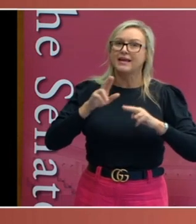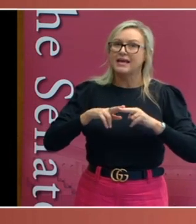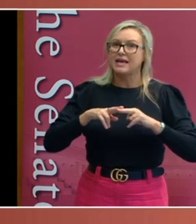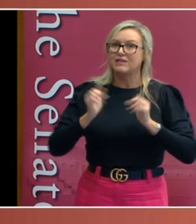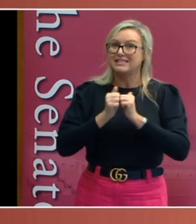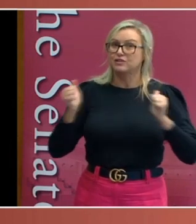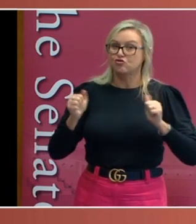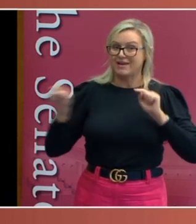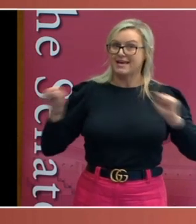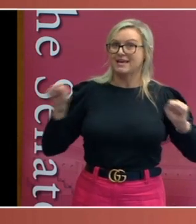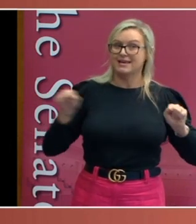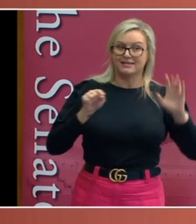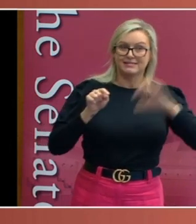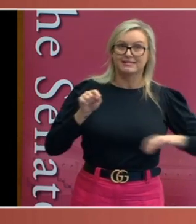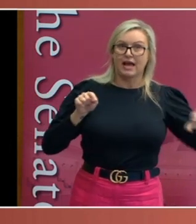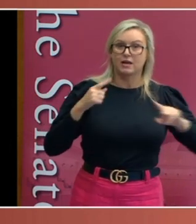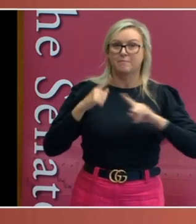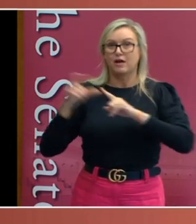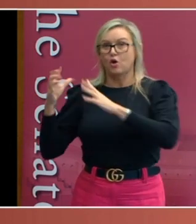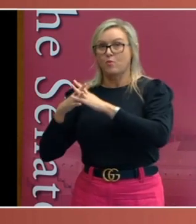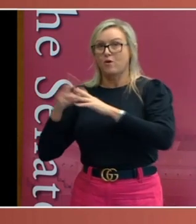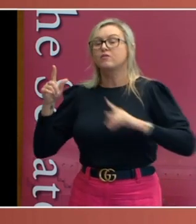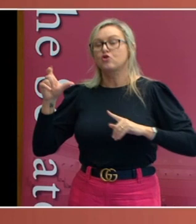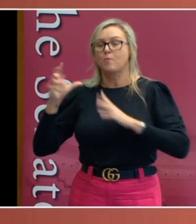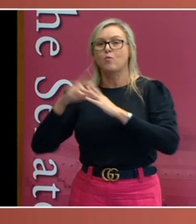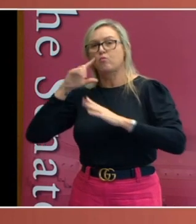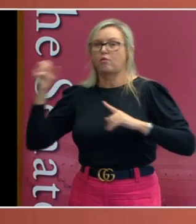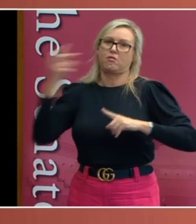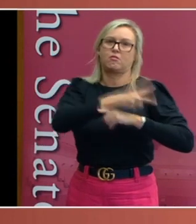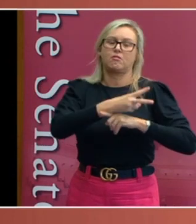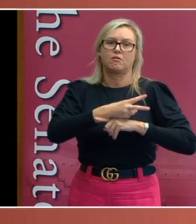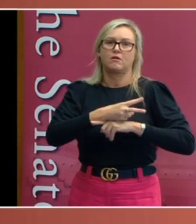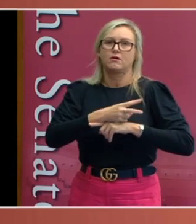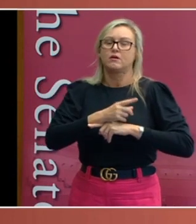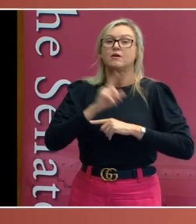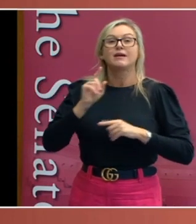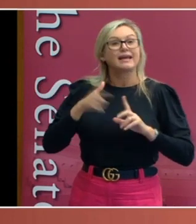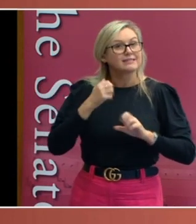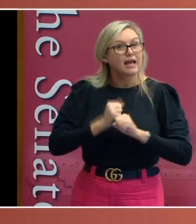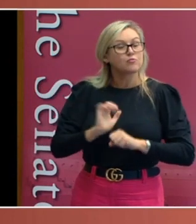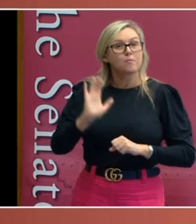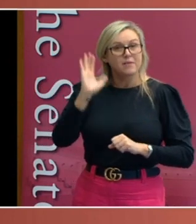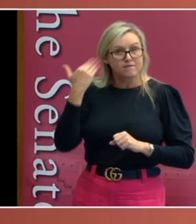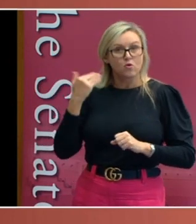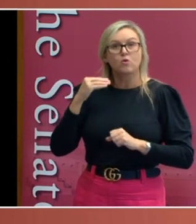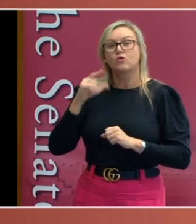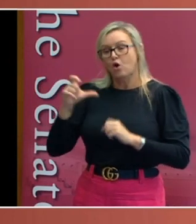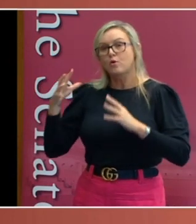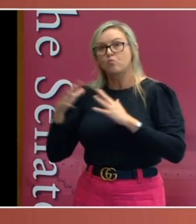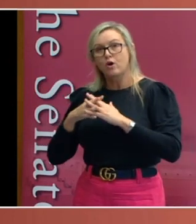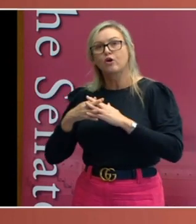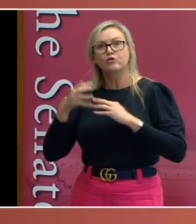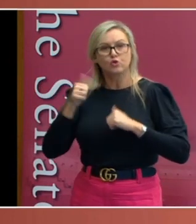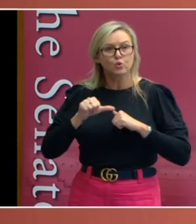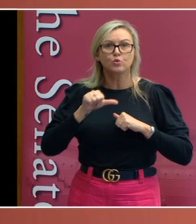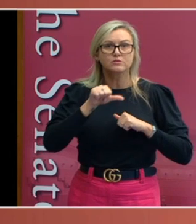Commonwealth law will be the one that prevails. In the past, for example, the Commonwealth did take over state quarantine centres.